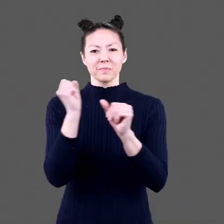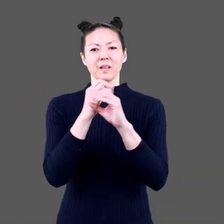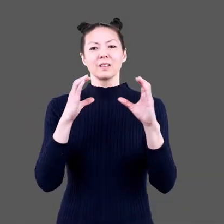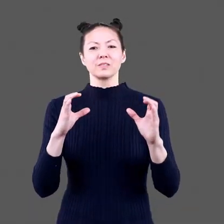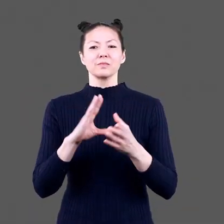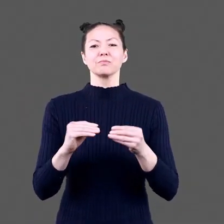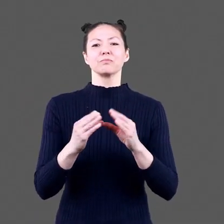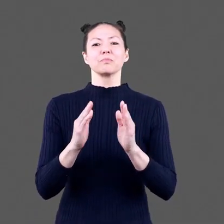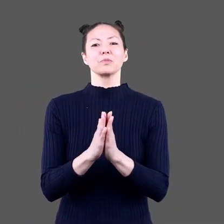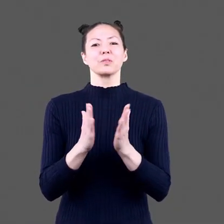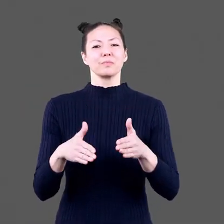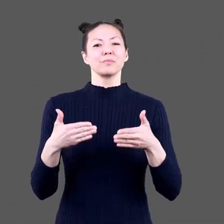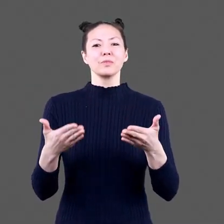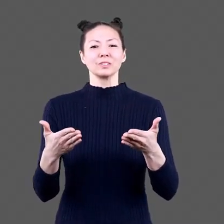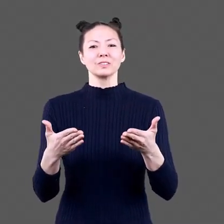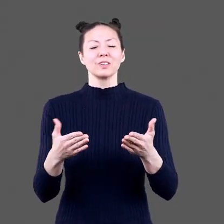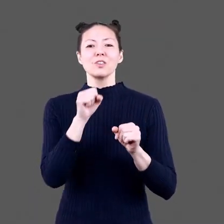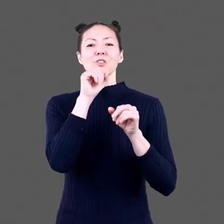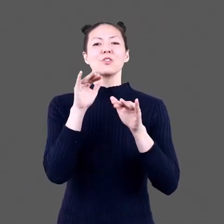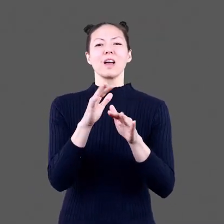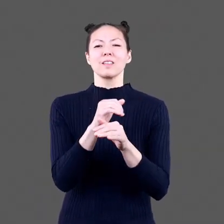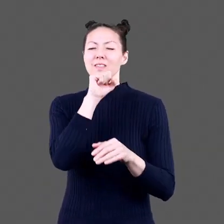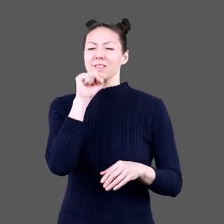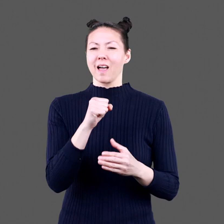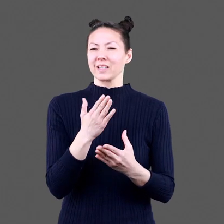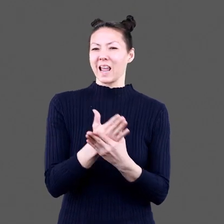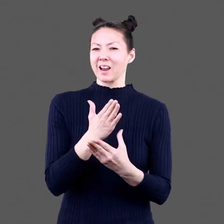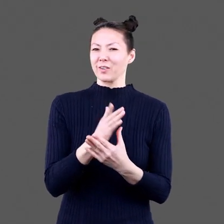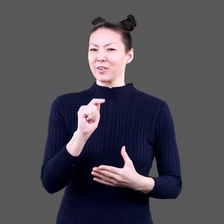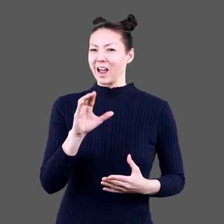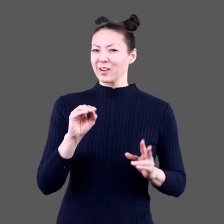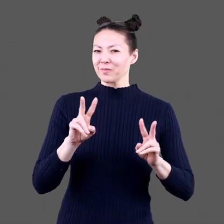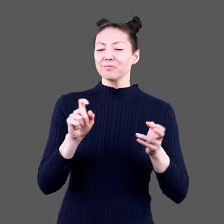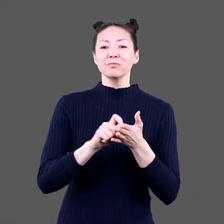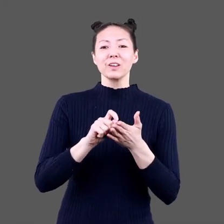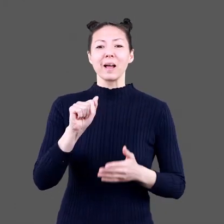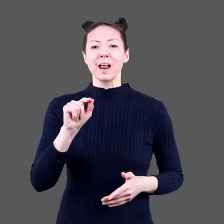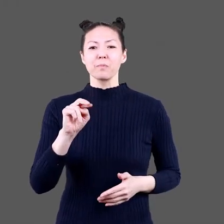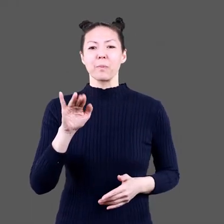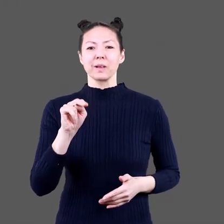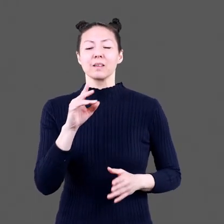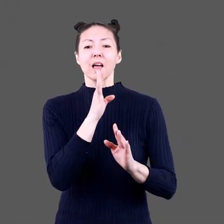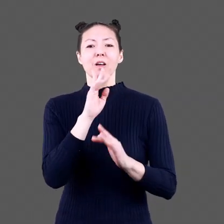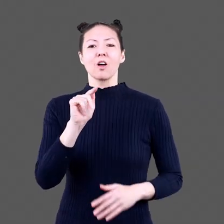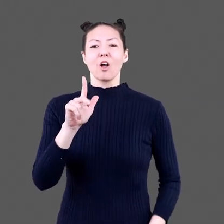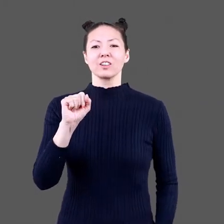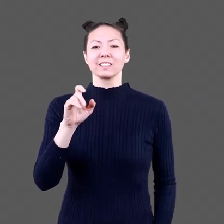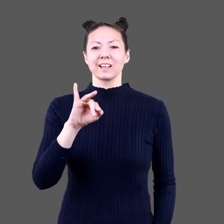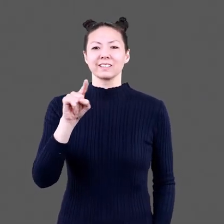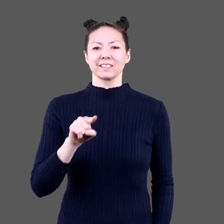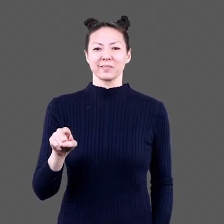Imagination Storybooks presents Dragons Love Tacos Written by Adam Rubin